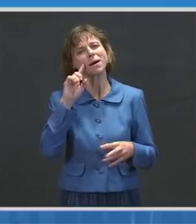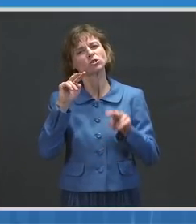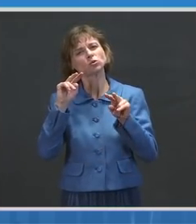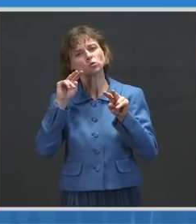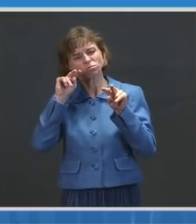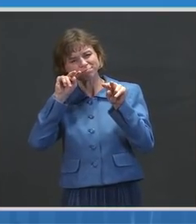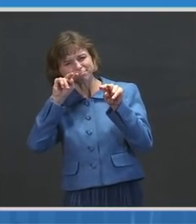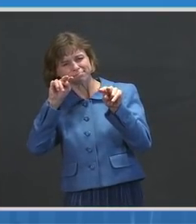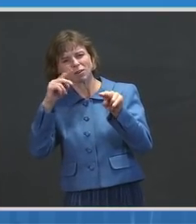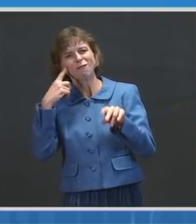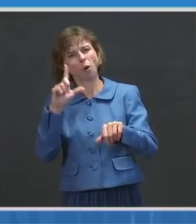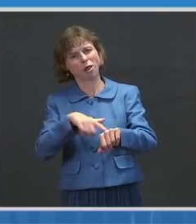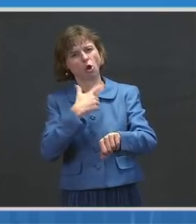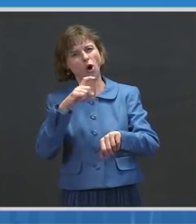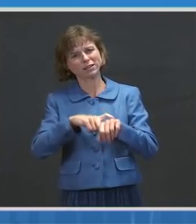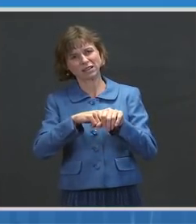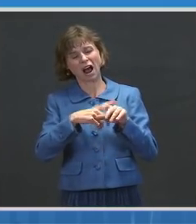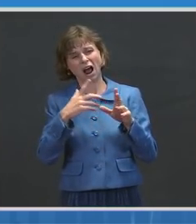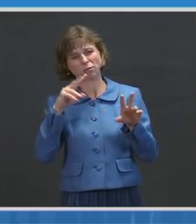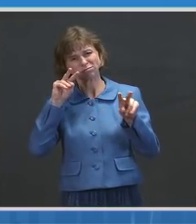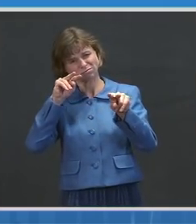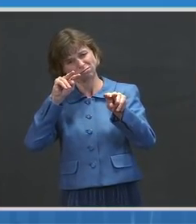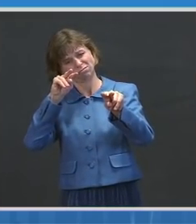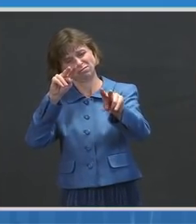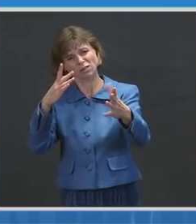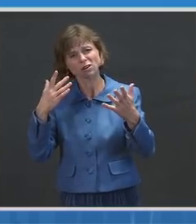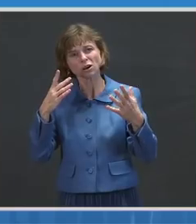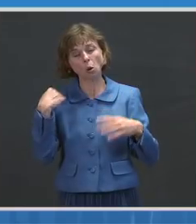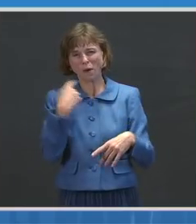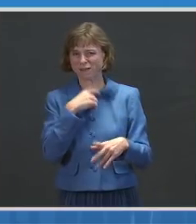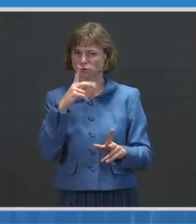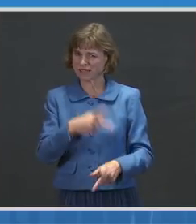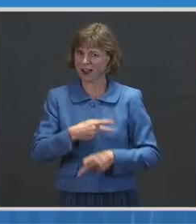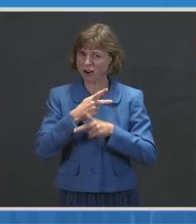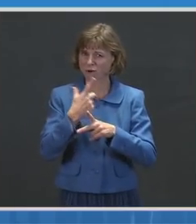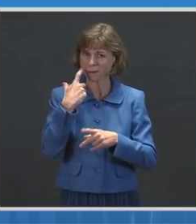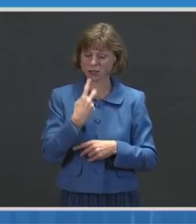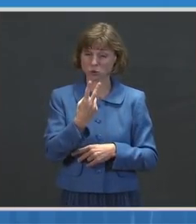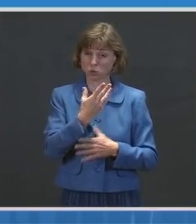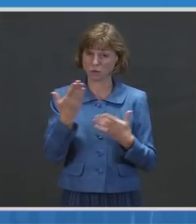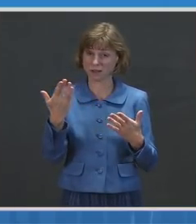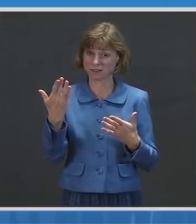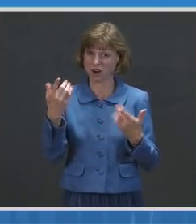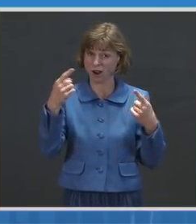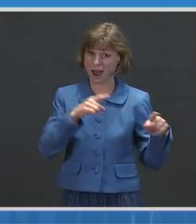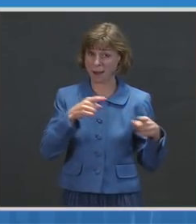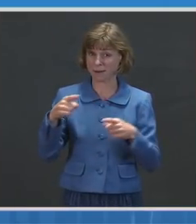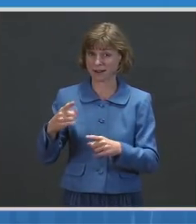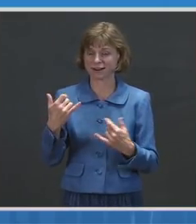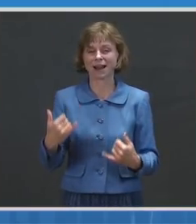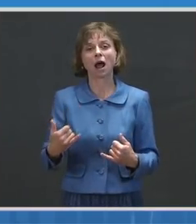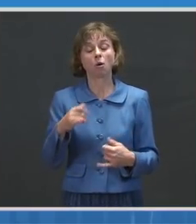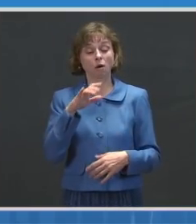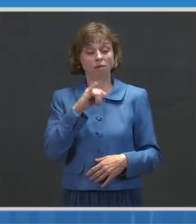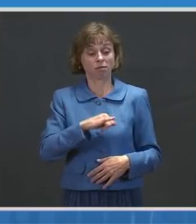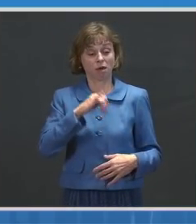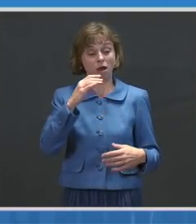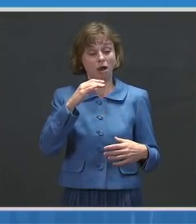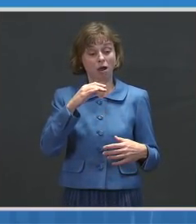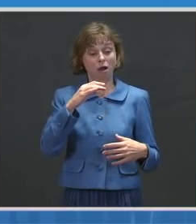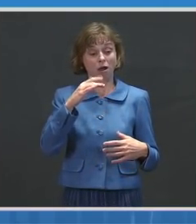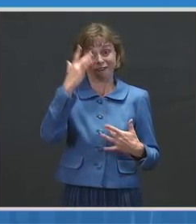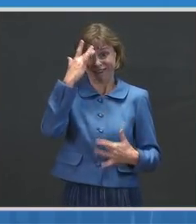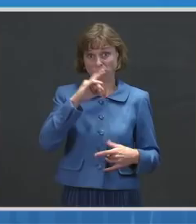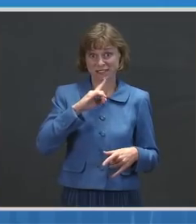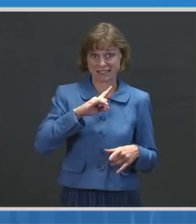of time. We've got to really be careful because there are two things that are going on right now. A virus is transmissible and it's virulent.